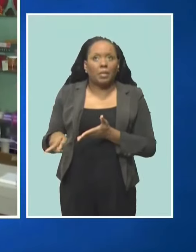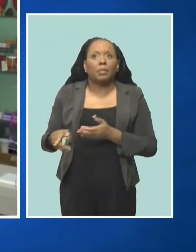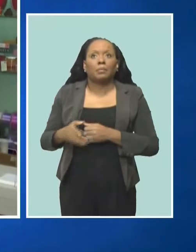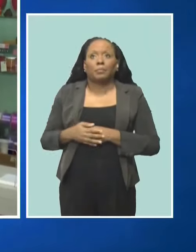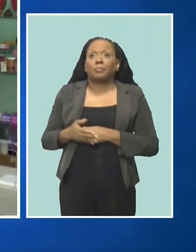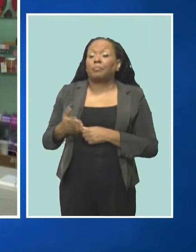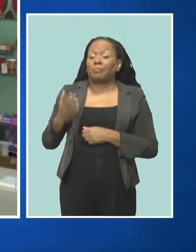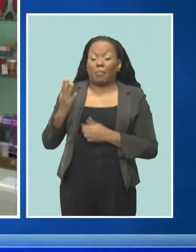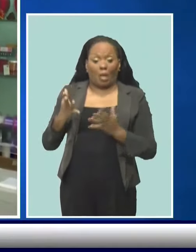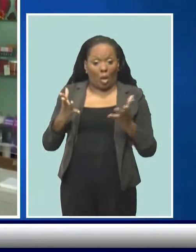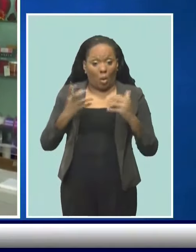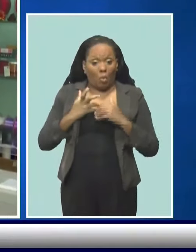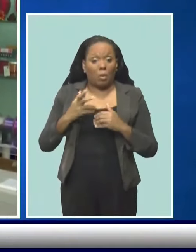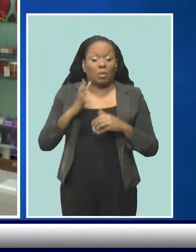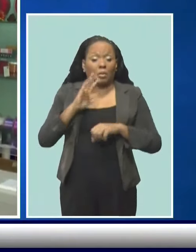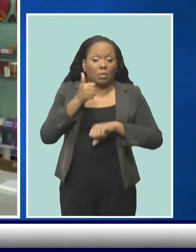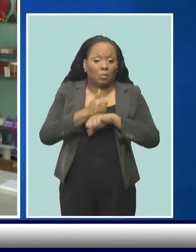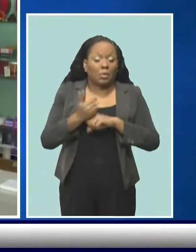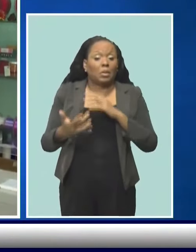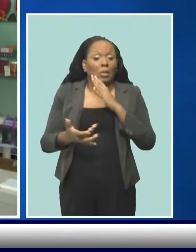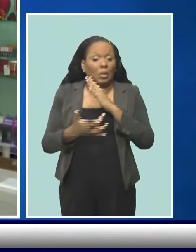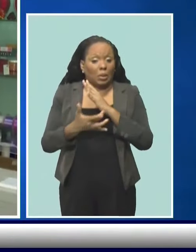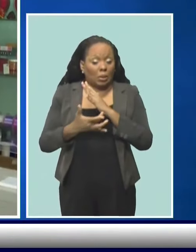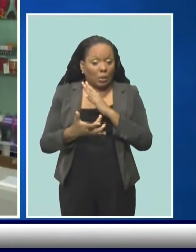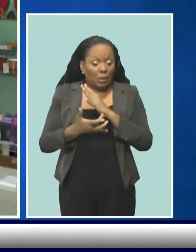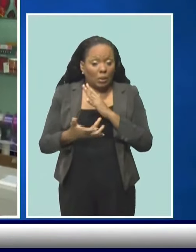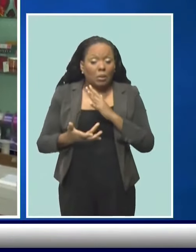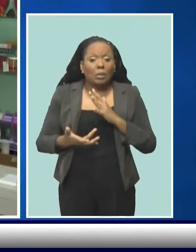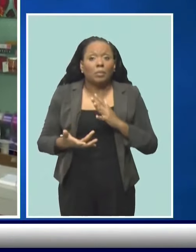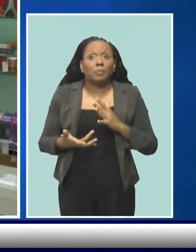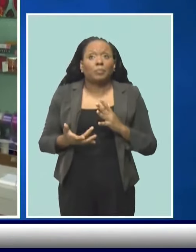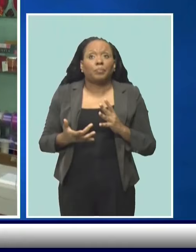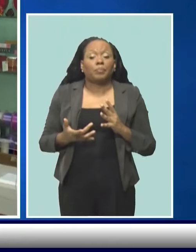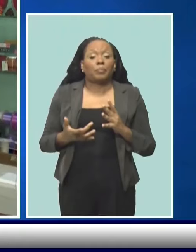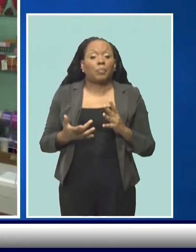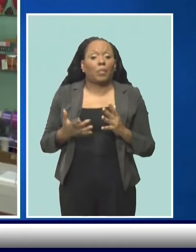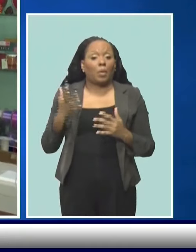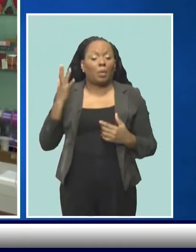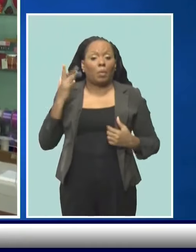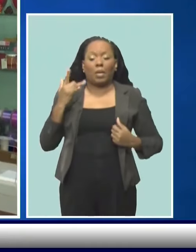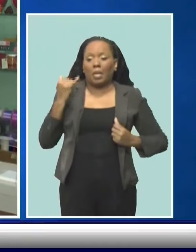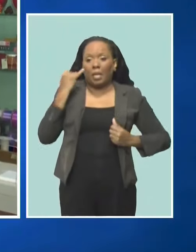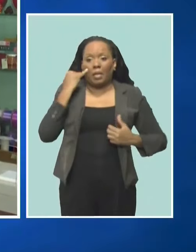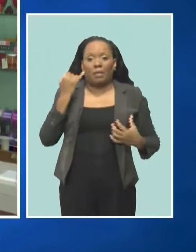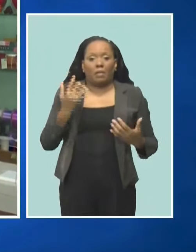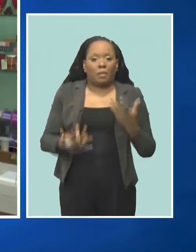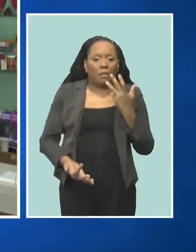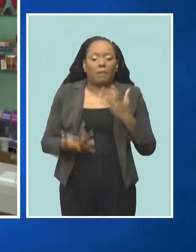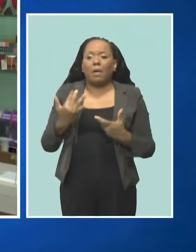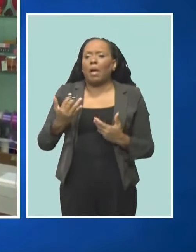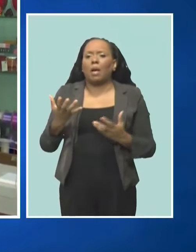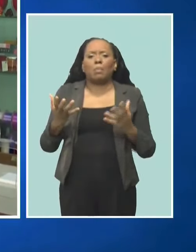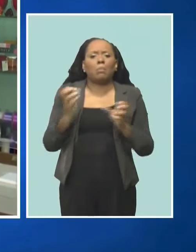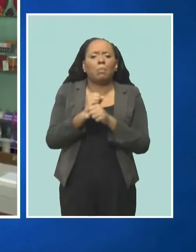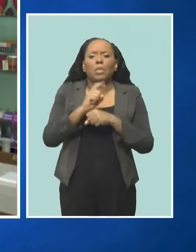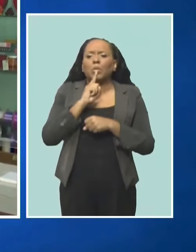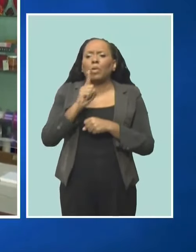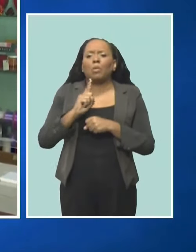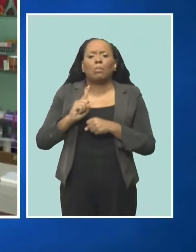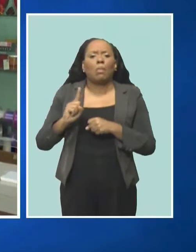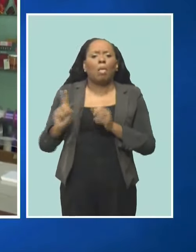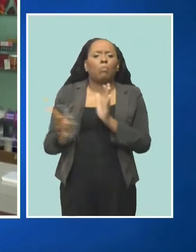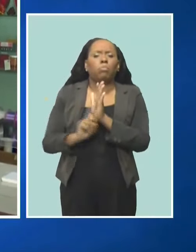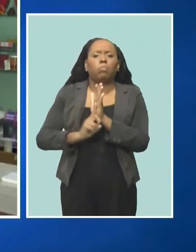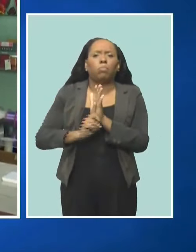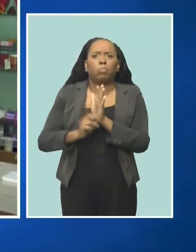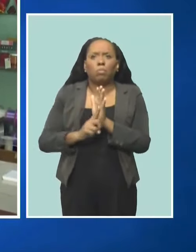to implement technology to be able to help alert me as to when or even prevent when a fire comes. So I'm about